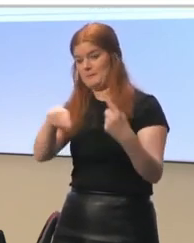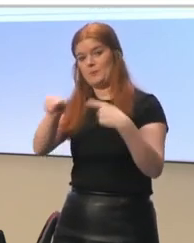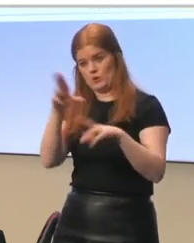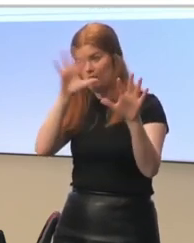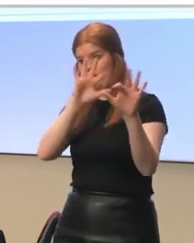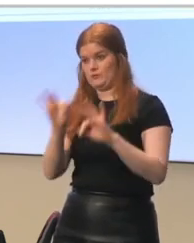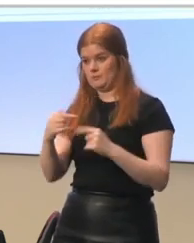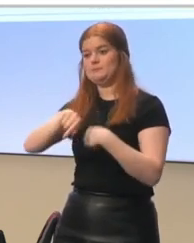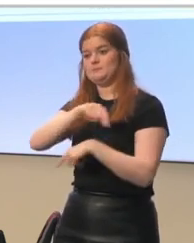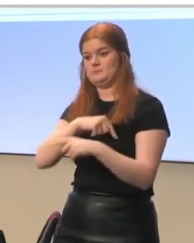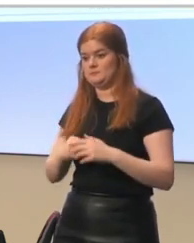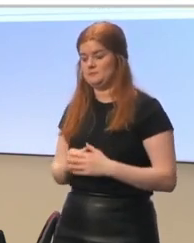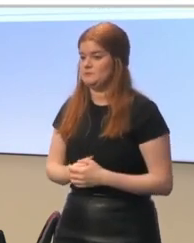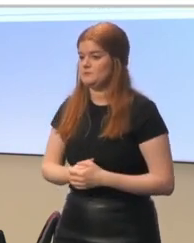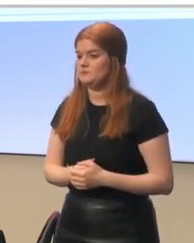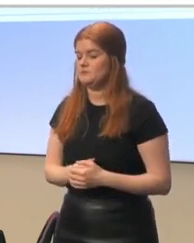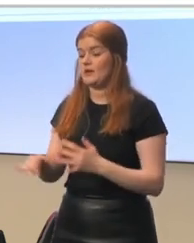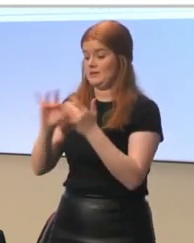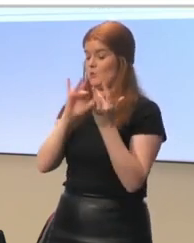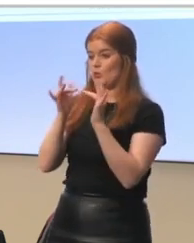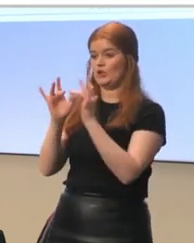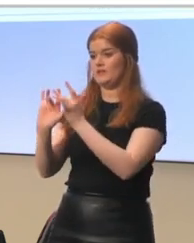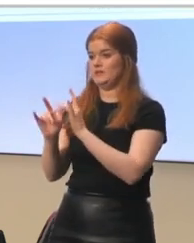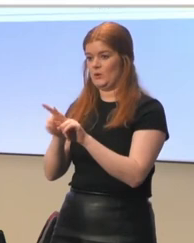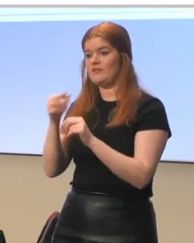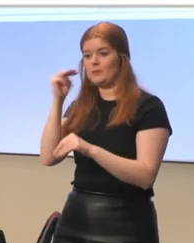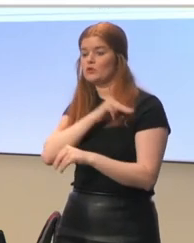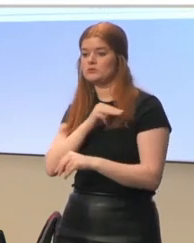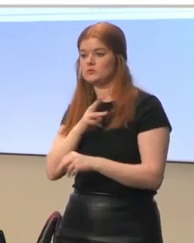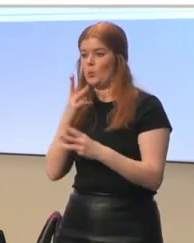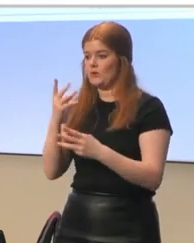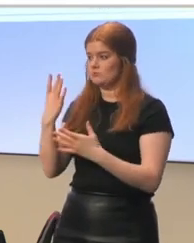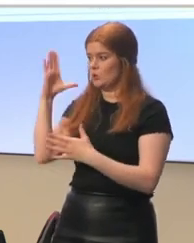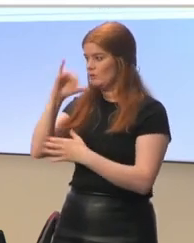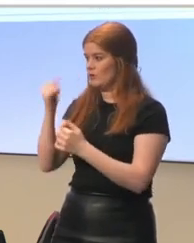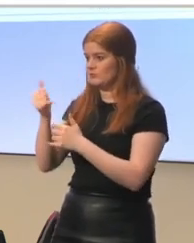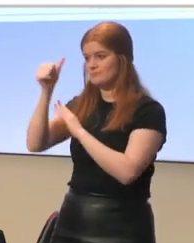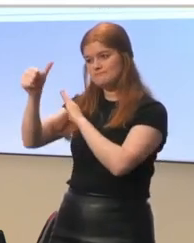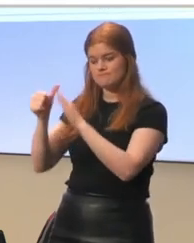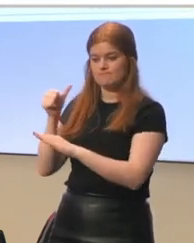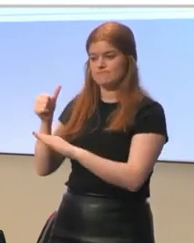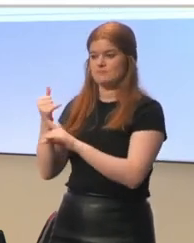take care. Networking was important, so they wanted to have experts on mental health and education.